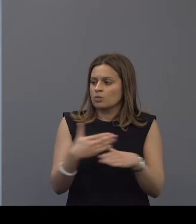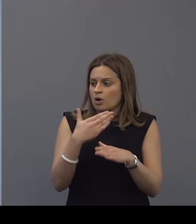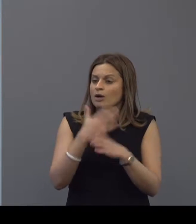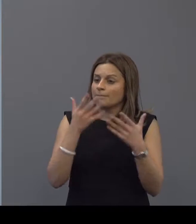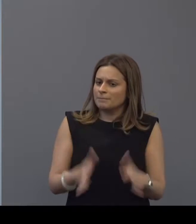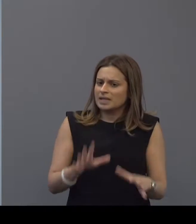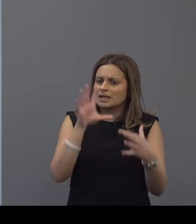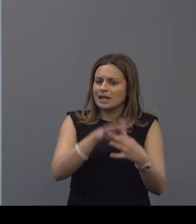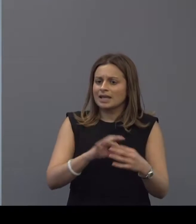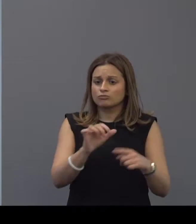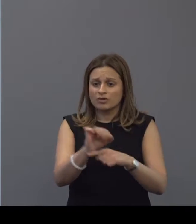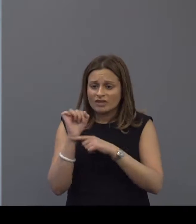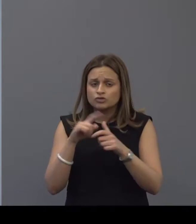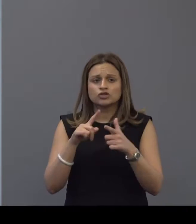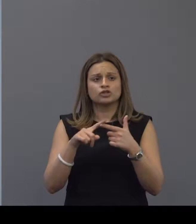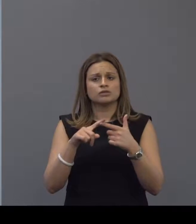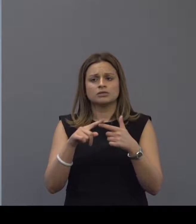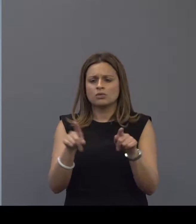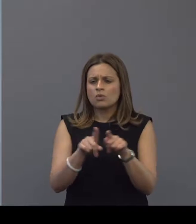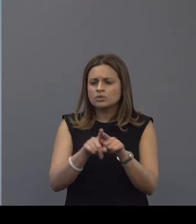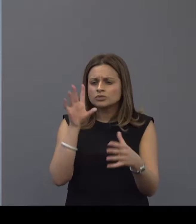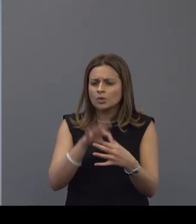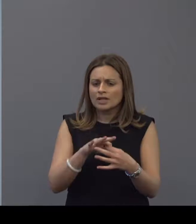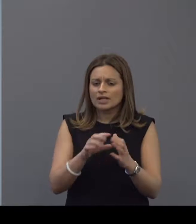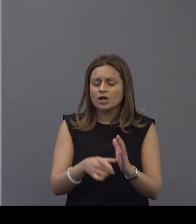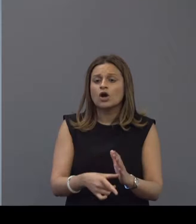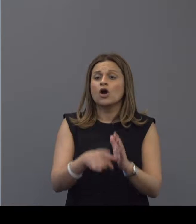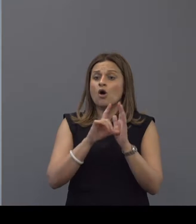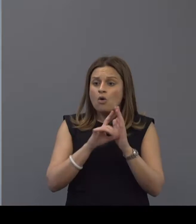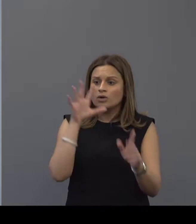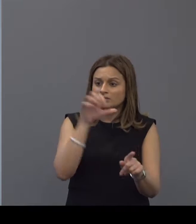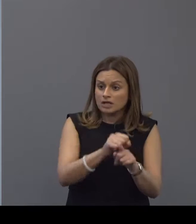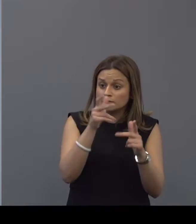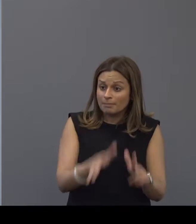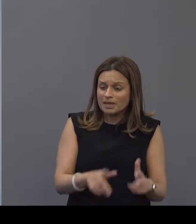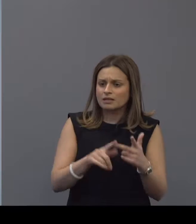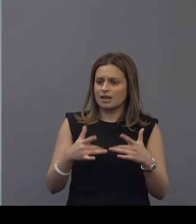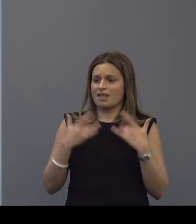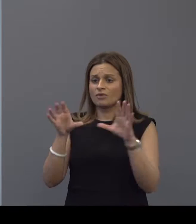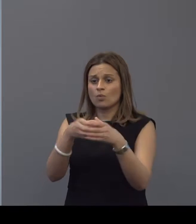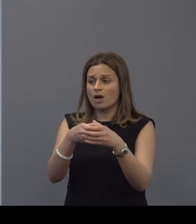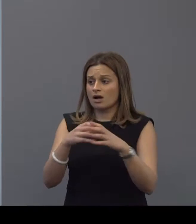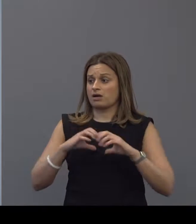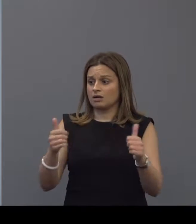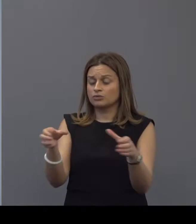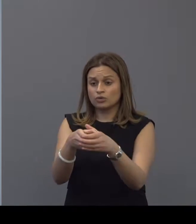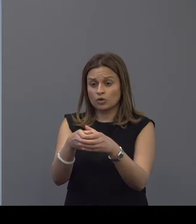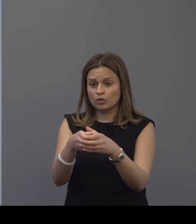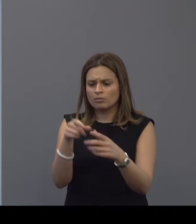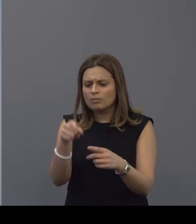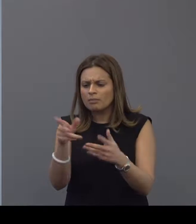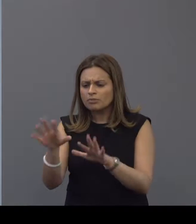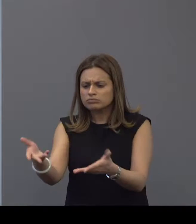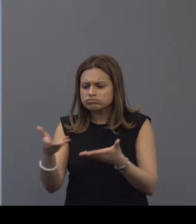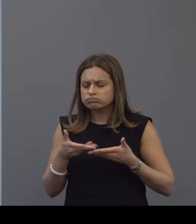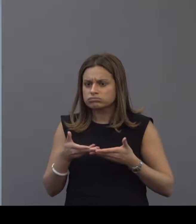work done in terms of prevention but also in terms of early diagnosis and the living world groups that have actually brought